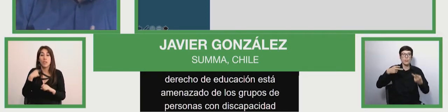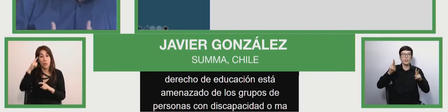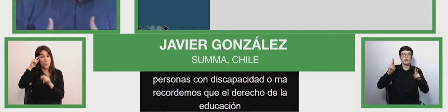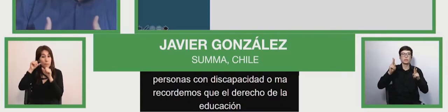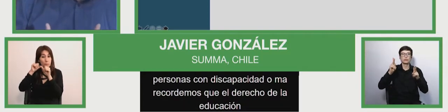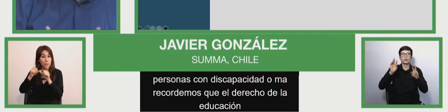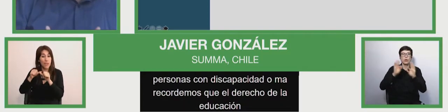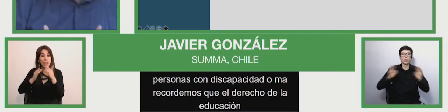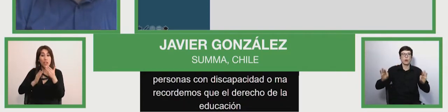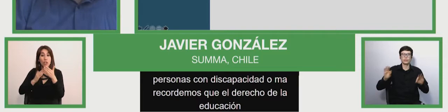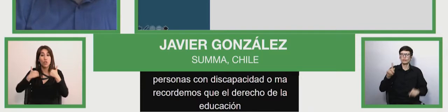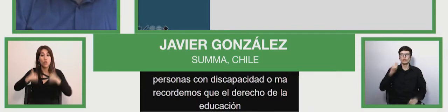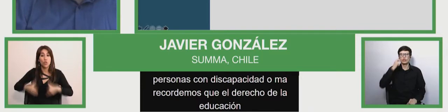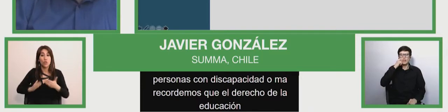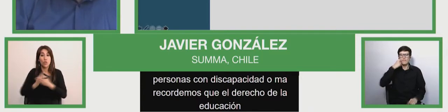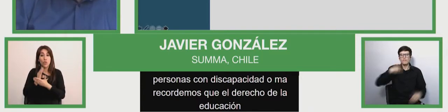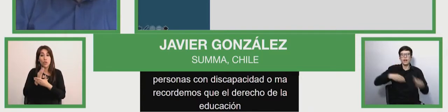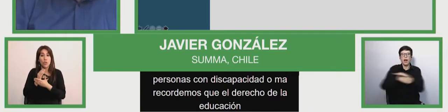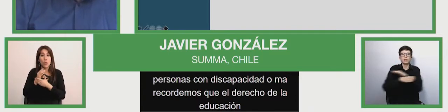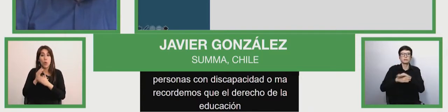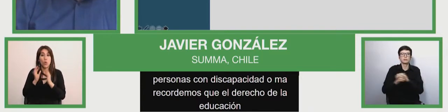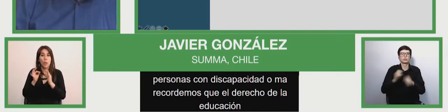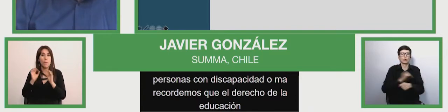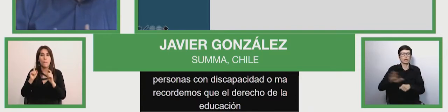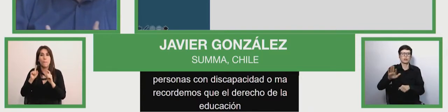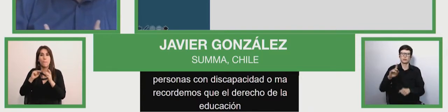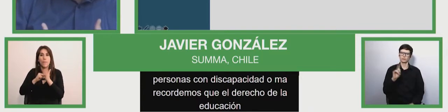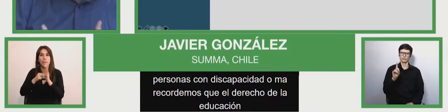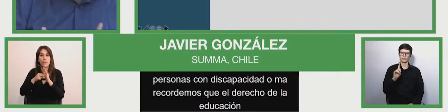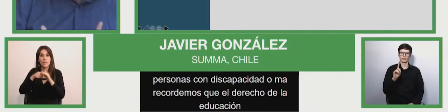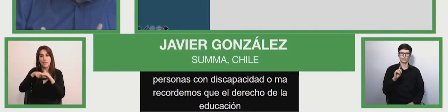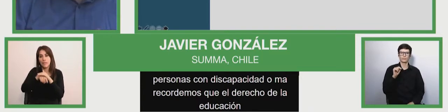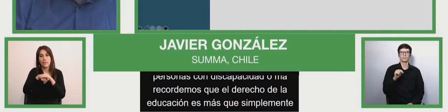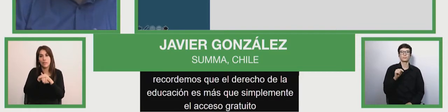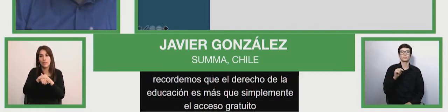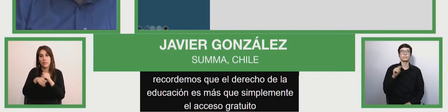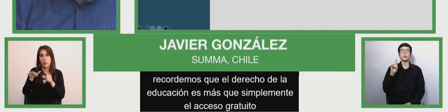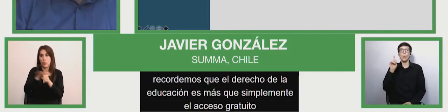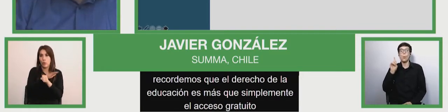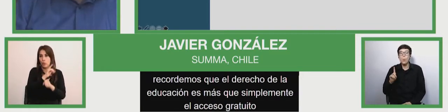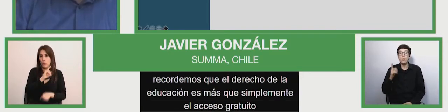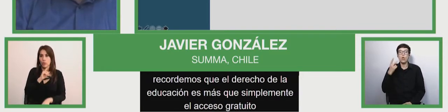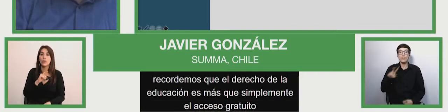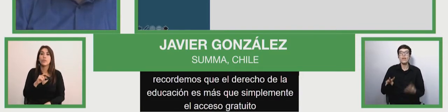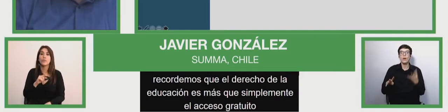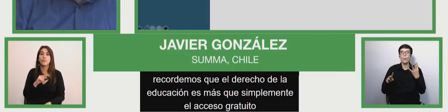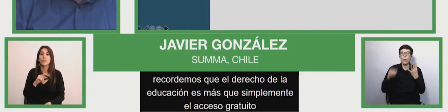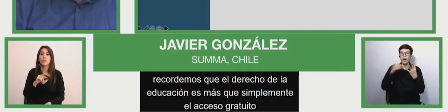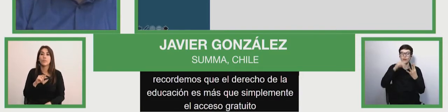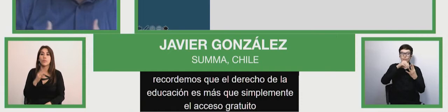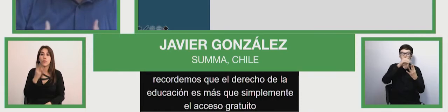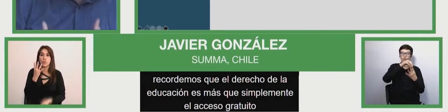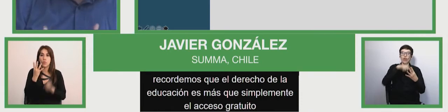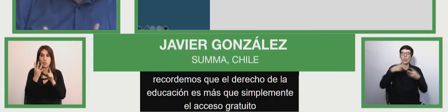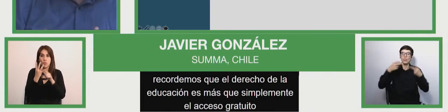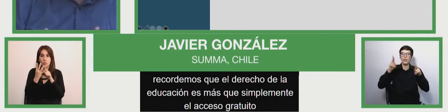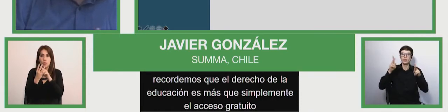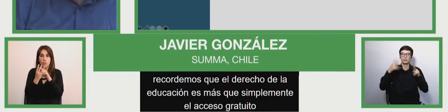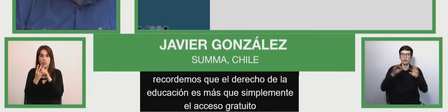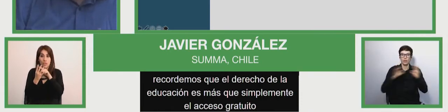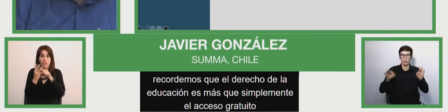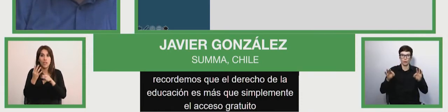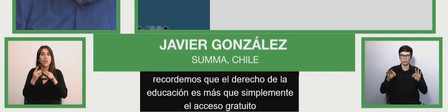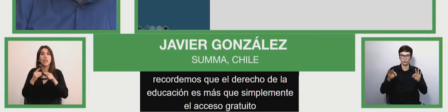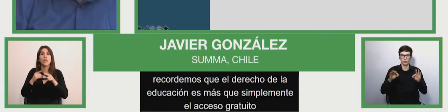free access. One is one of the potential of the level of education important to see the